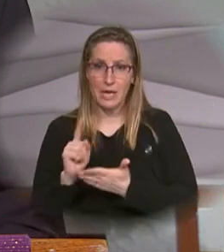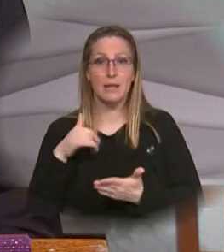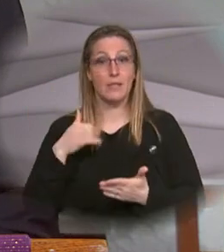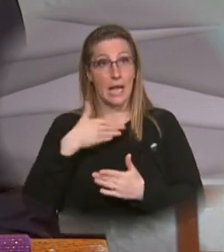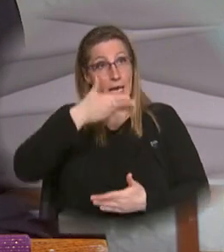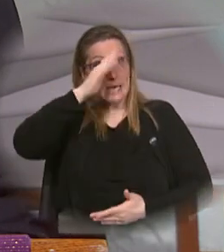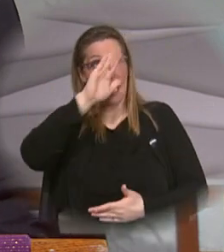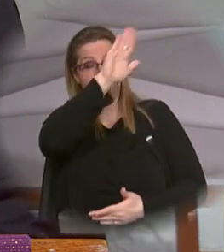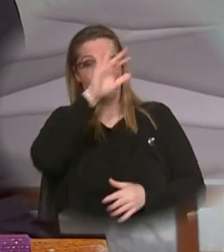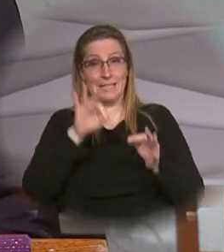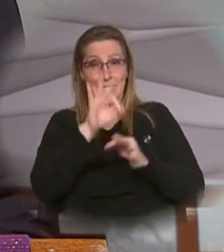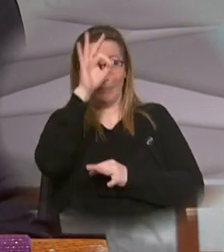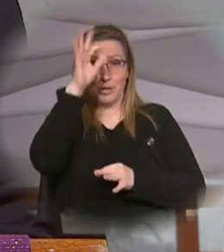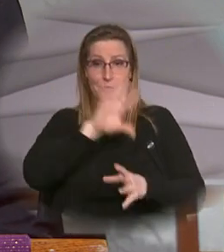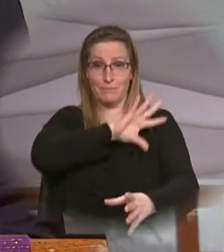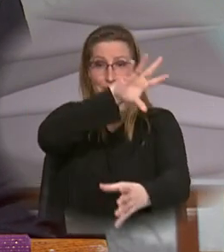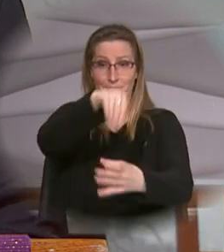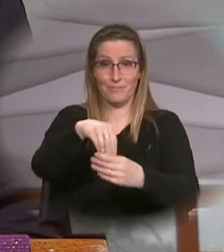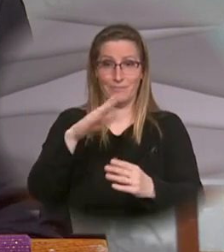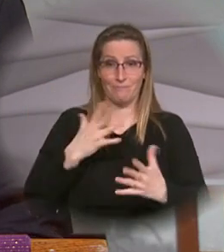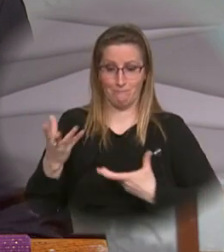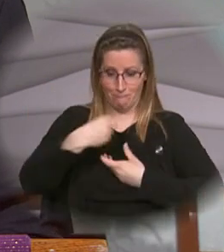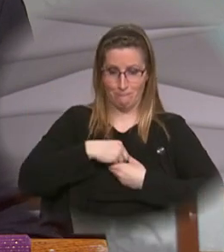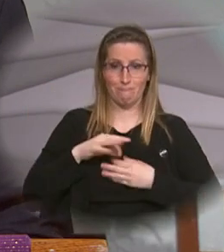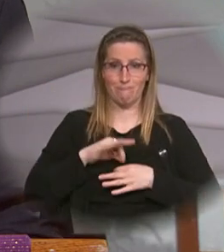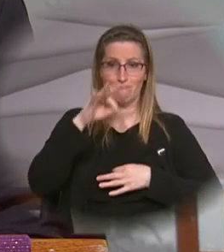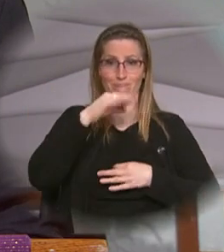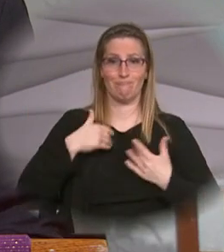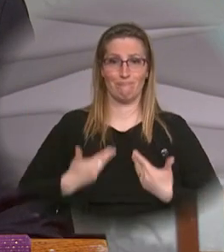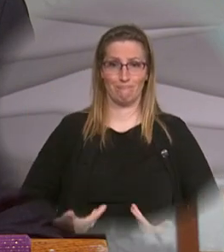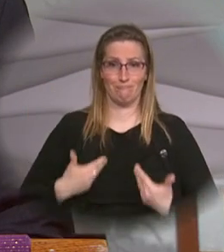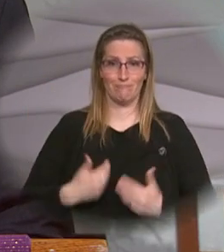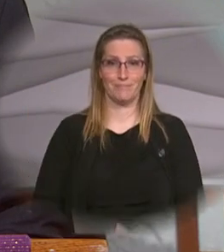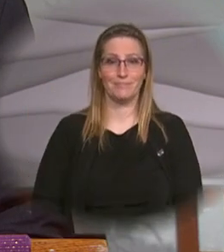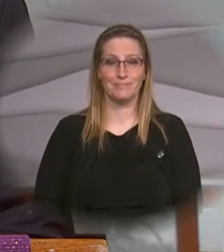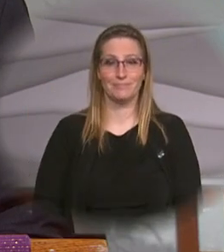Spirit of God dwells in you. Amen.